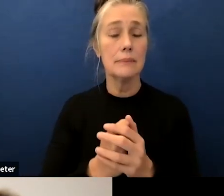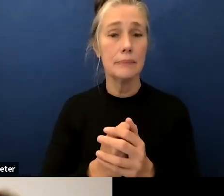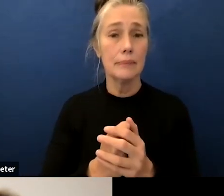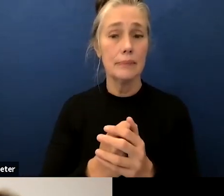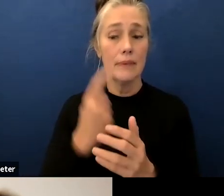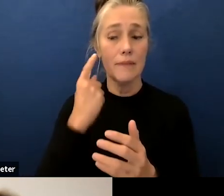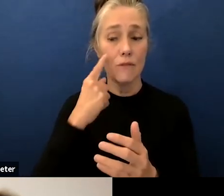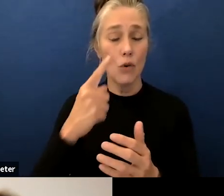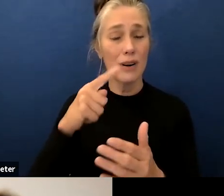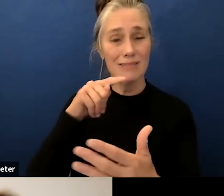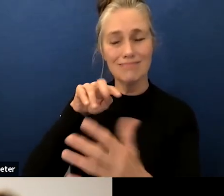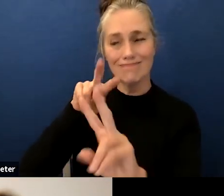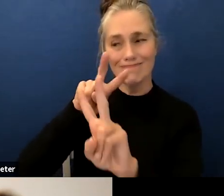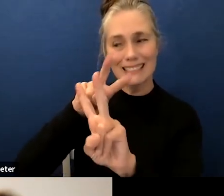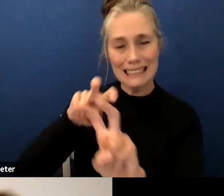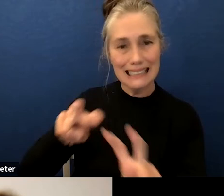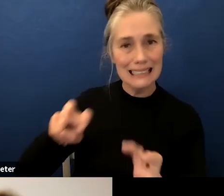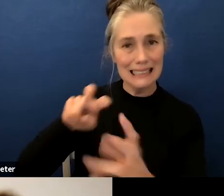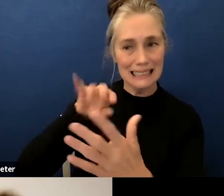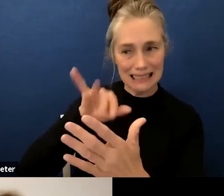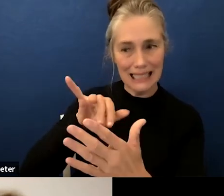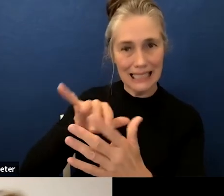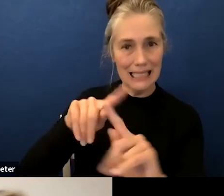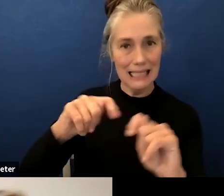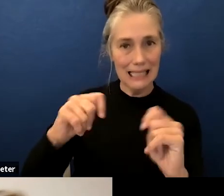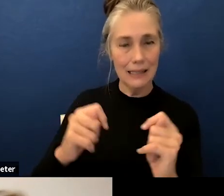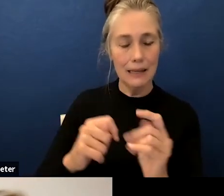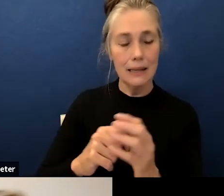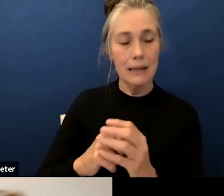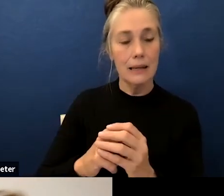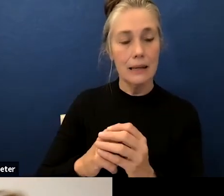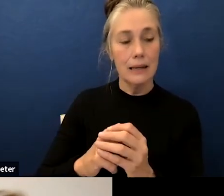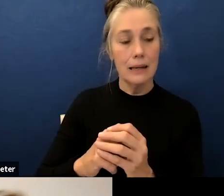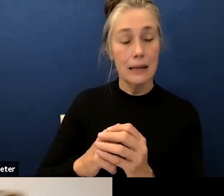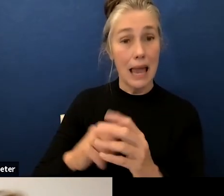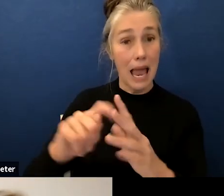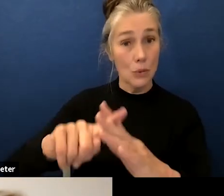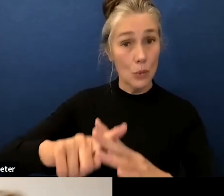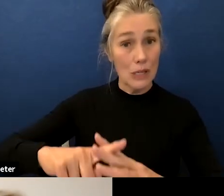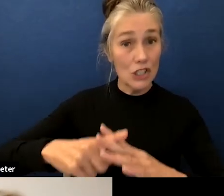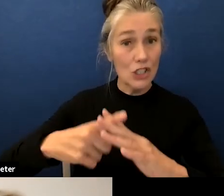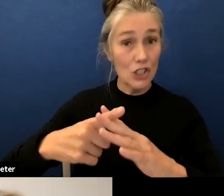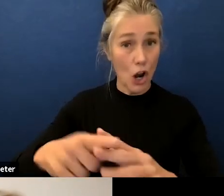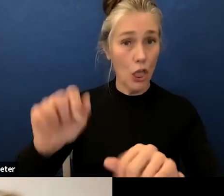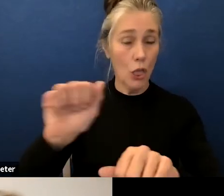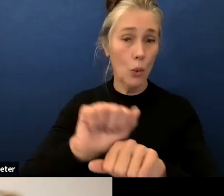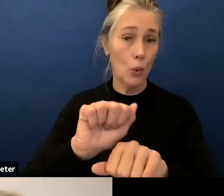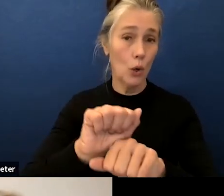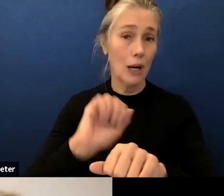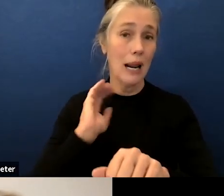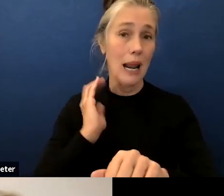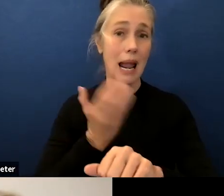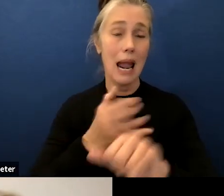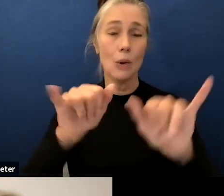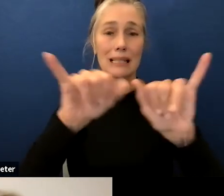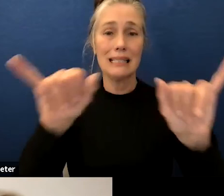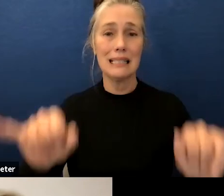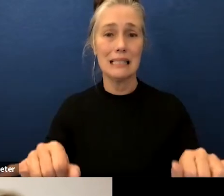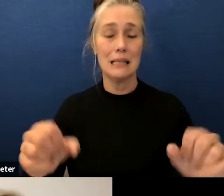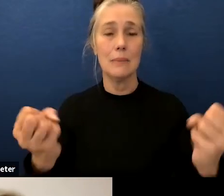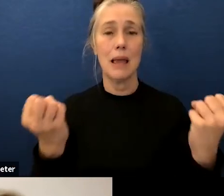have begun the work of building our multi-tiered system of support um